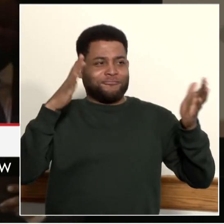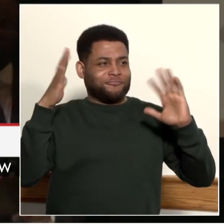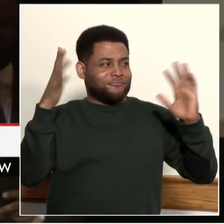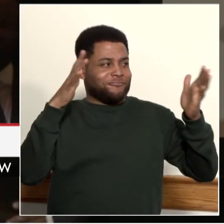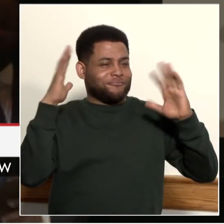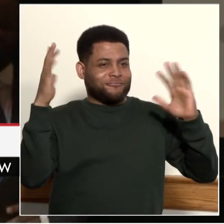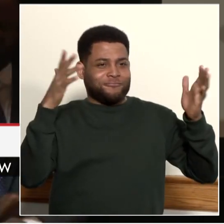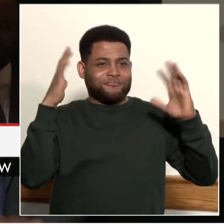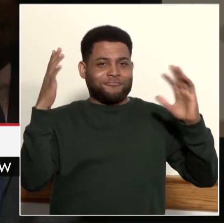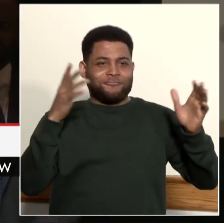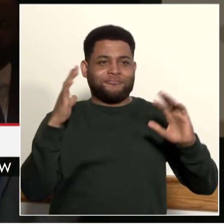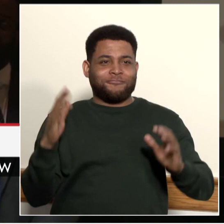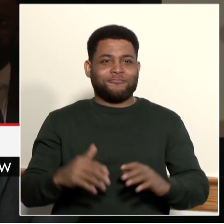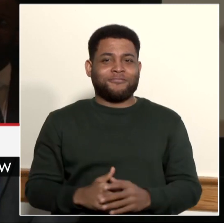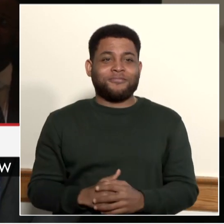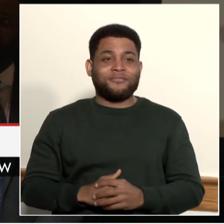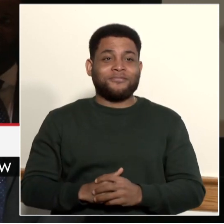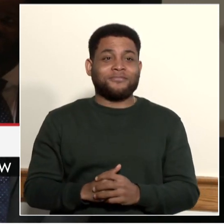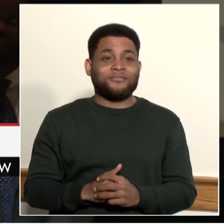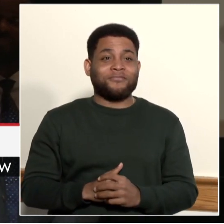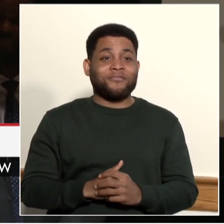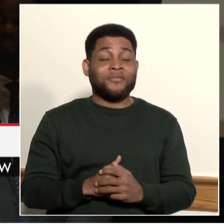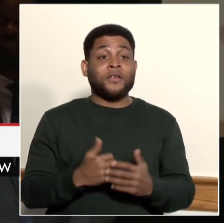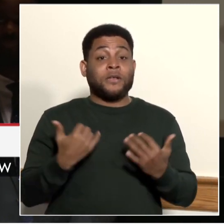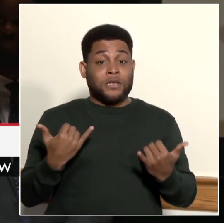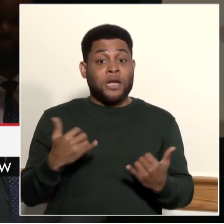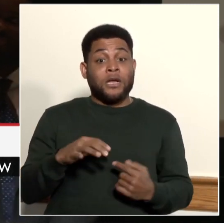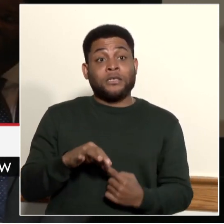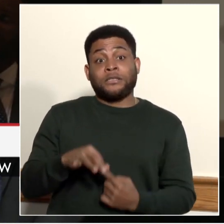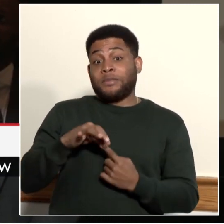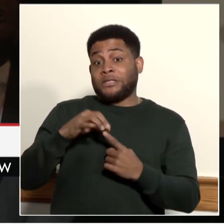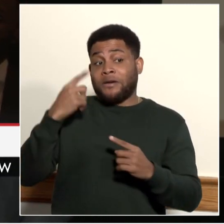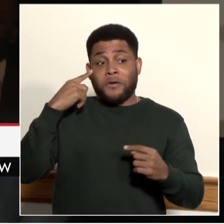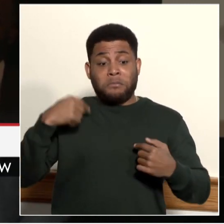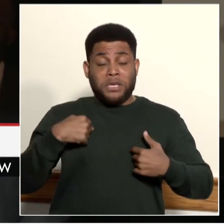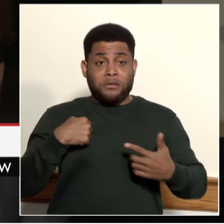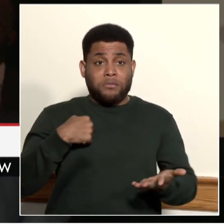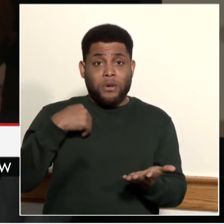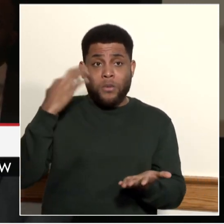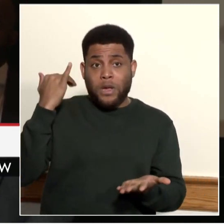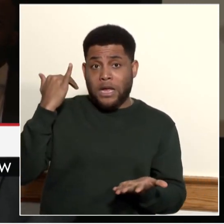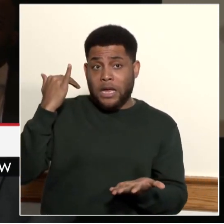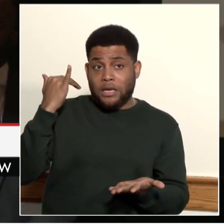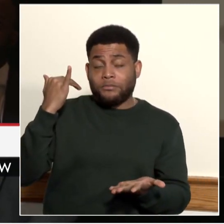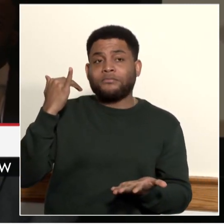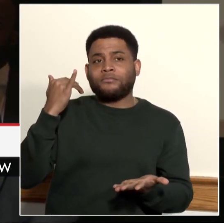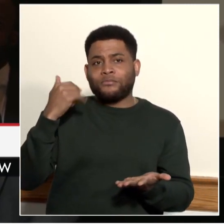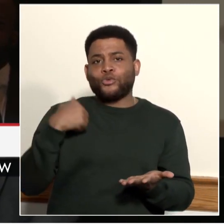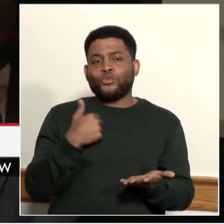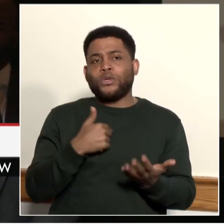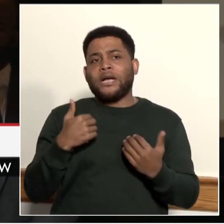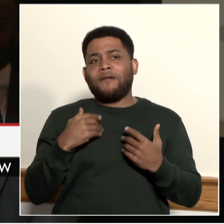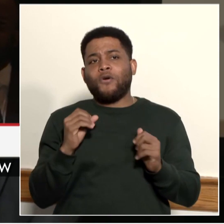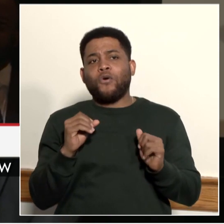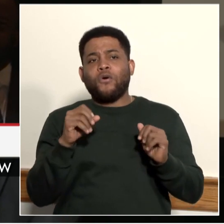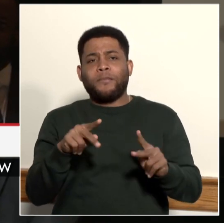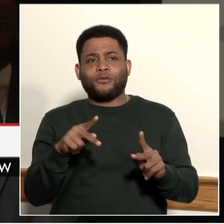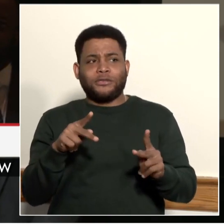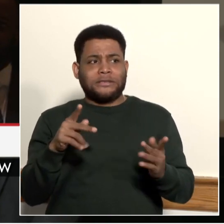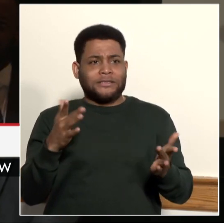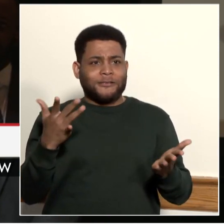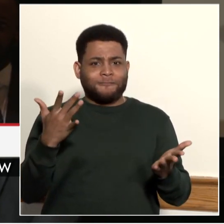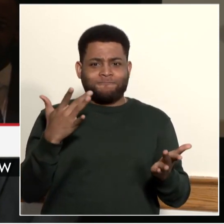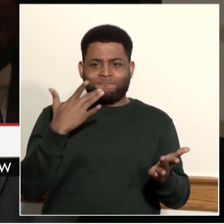But it is also special for me because I get the pleasure of joining you on a very momentous day. As you